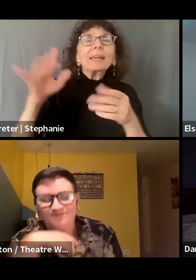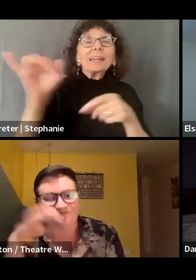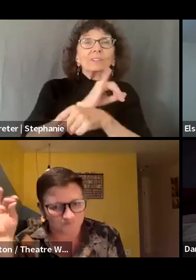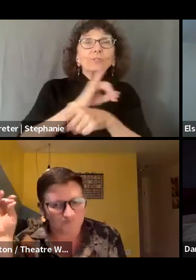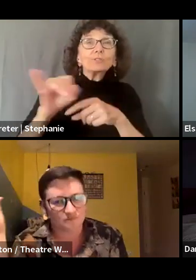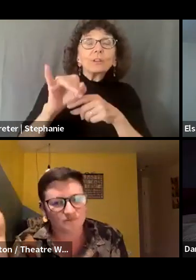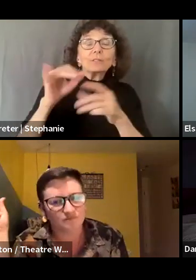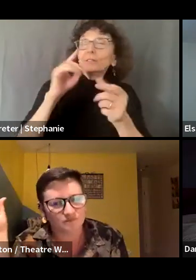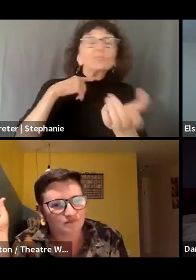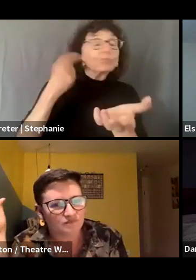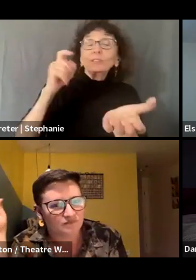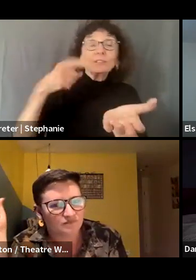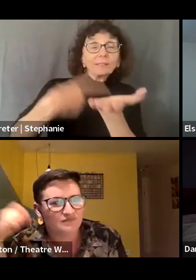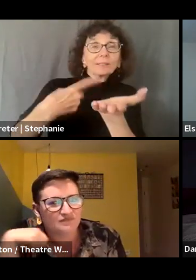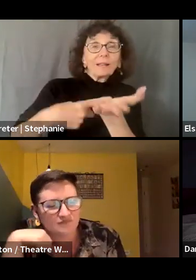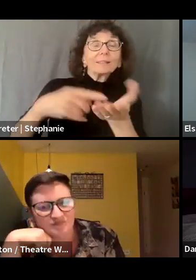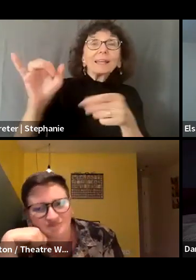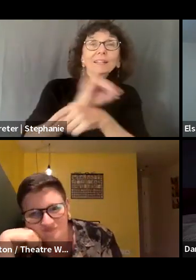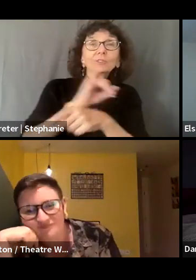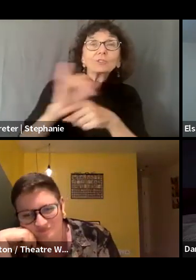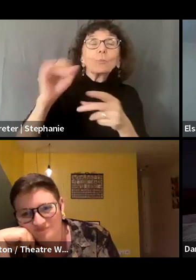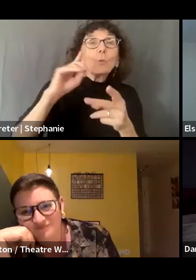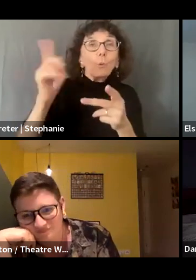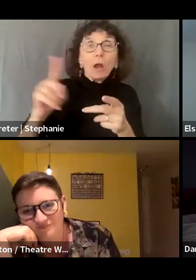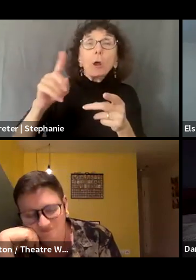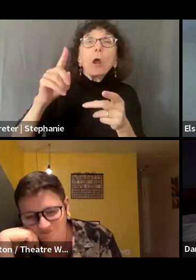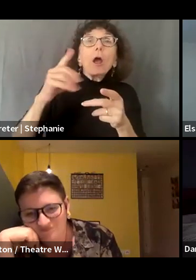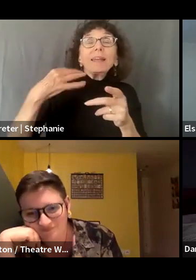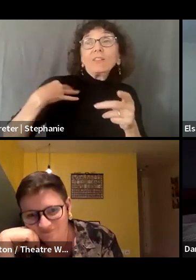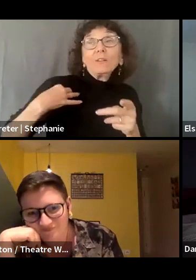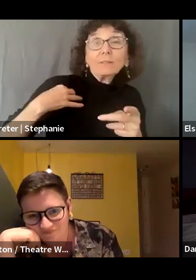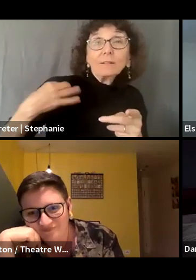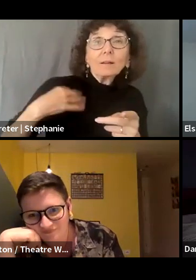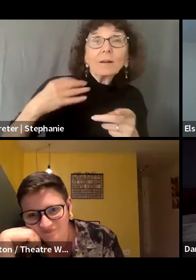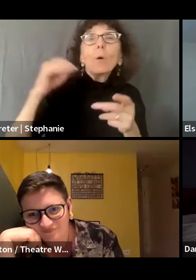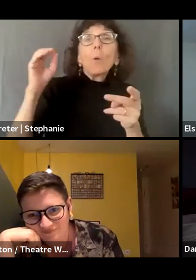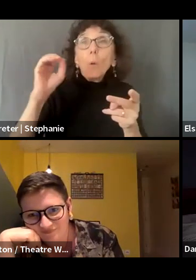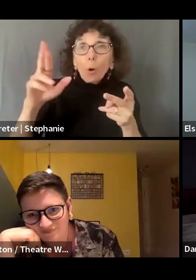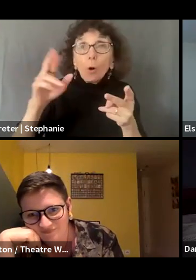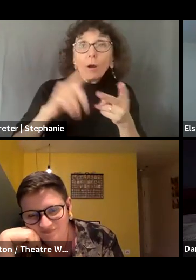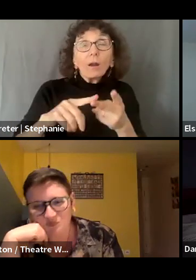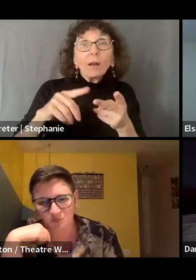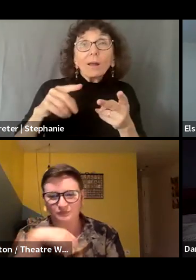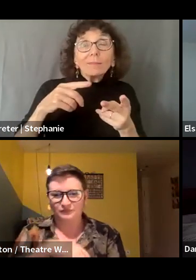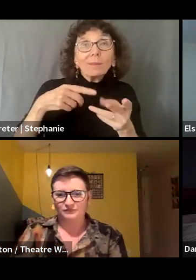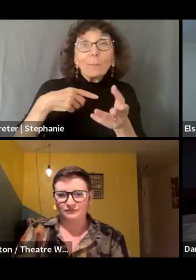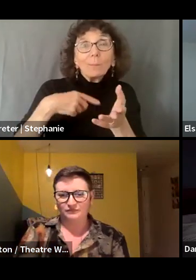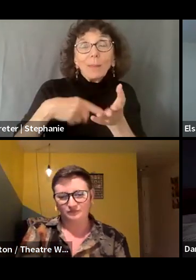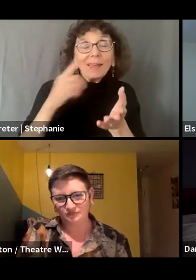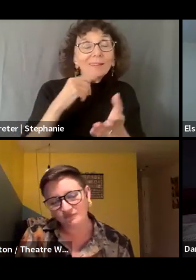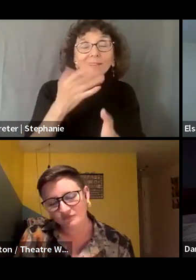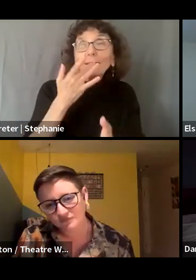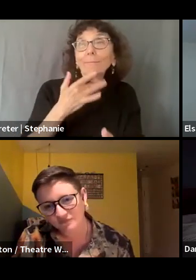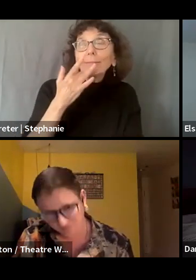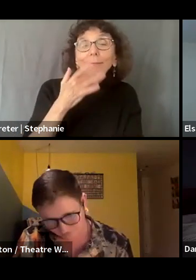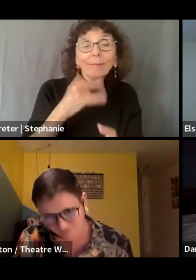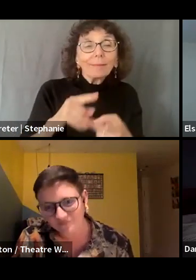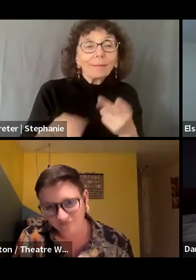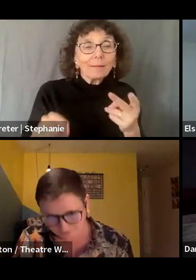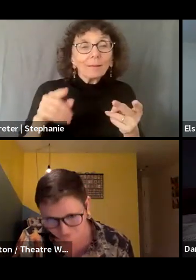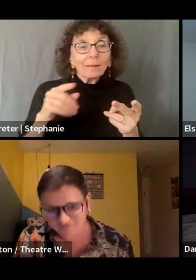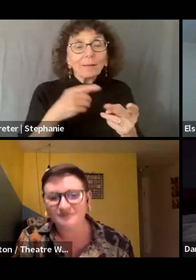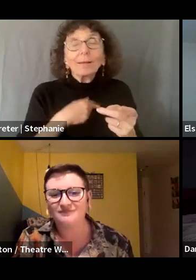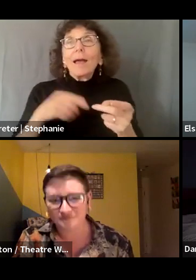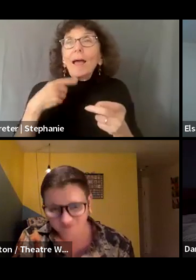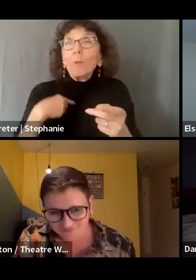because I live and work in Pennsylvania where minimum wage is $7.25 an hour and a thriving wage in Philadelphia is $18.50